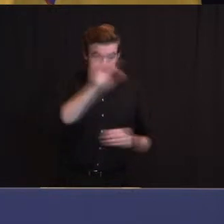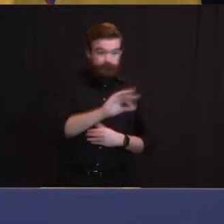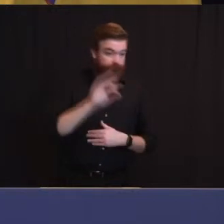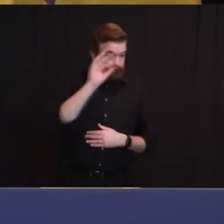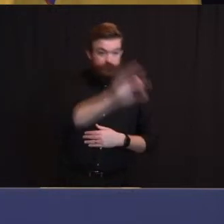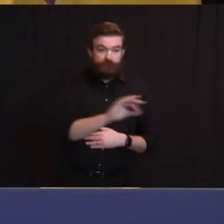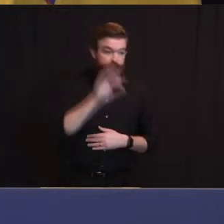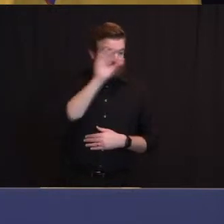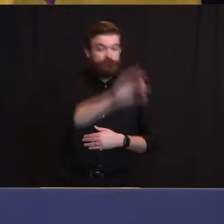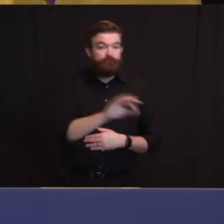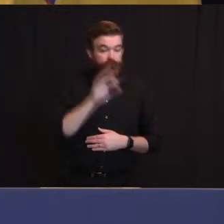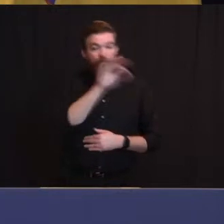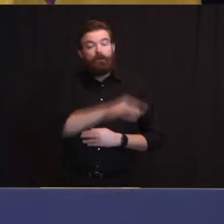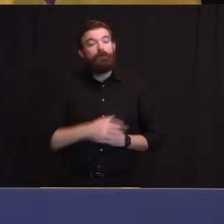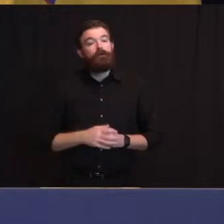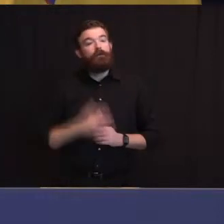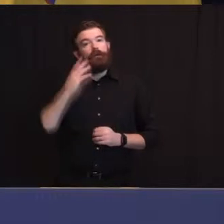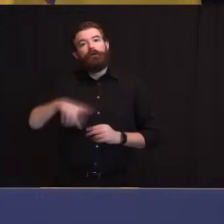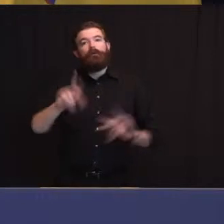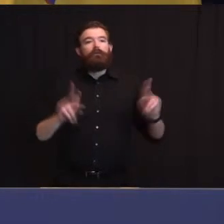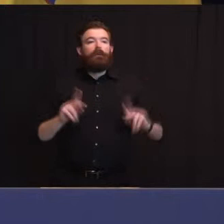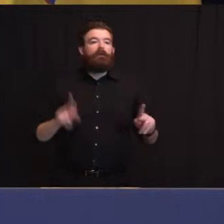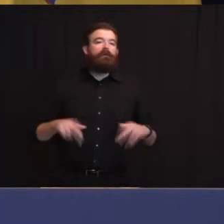right now, understandably,